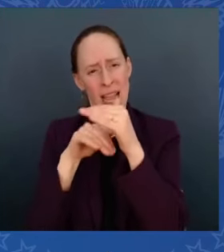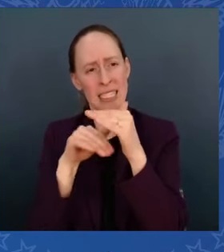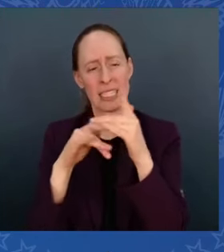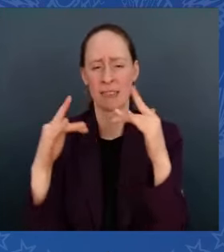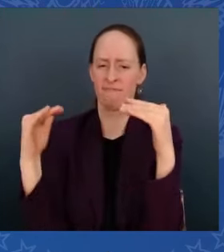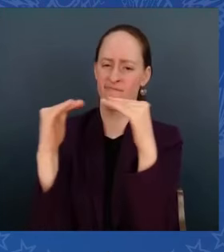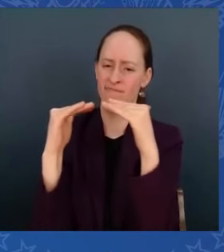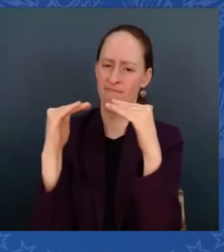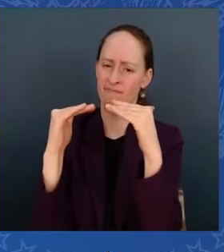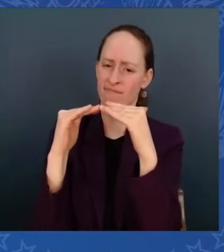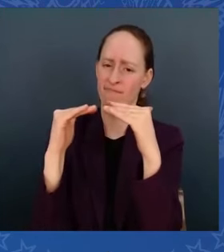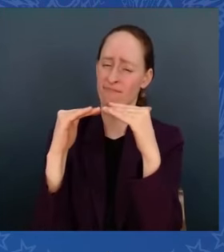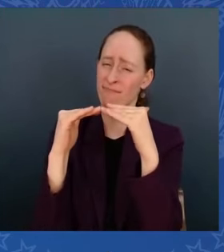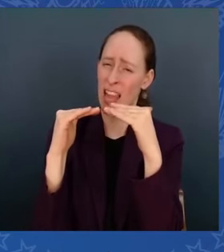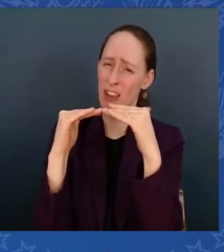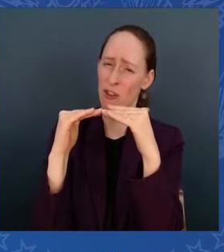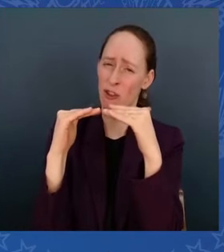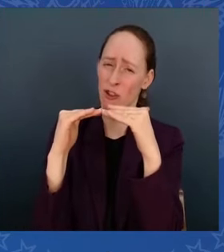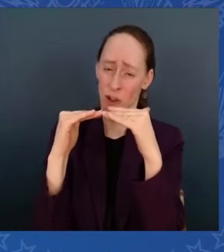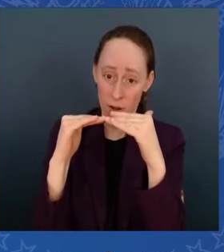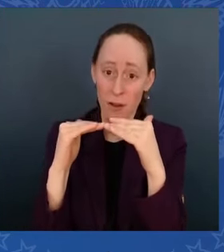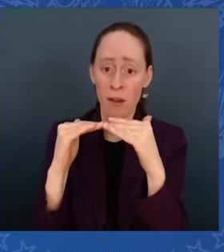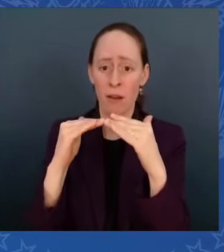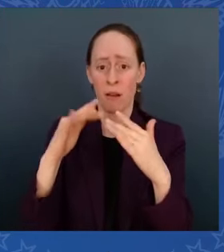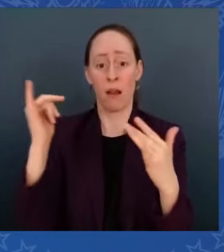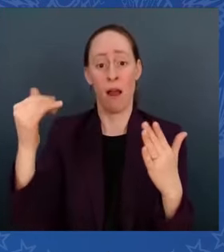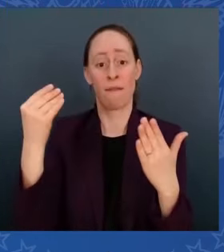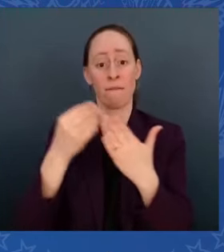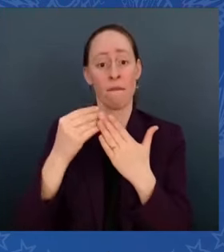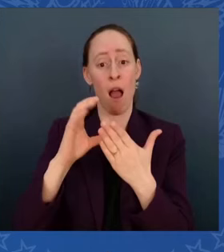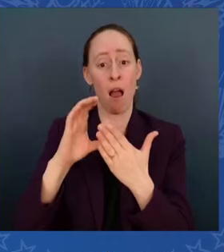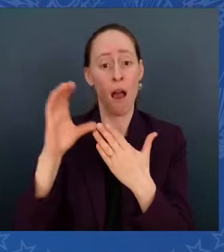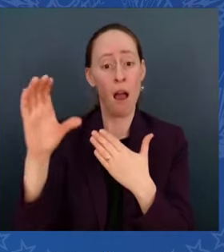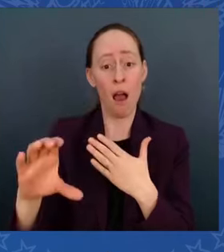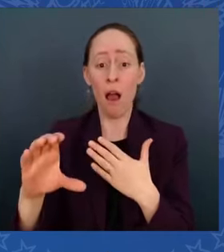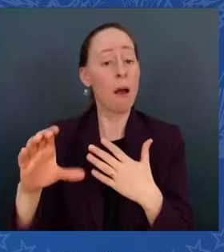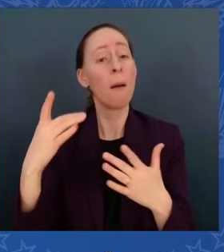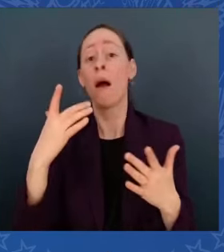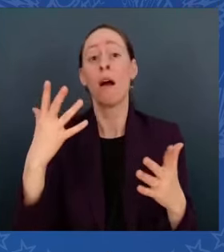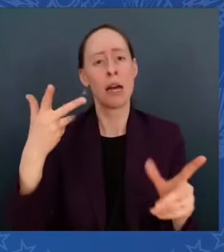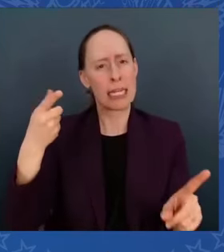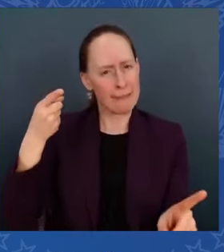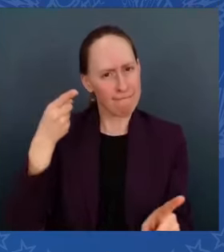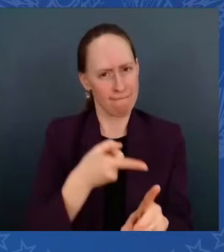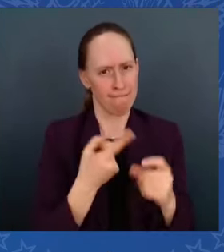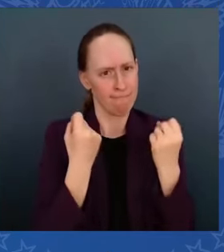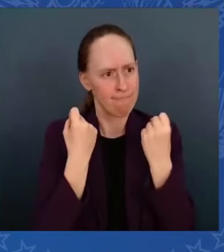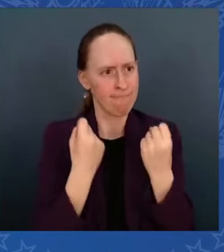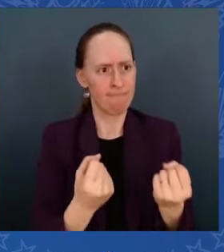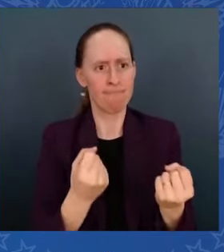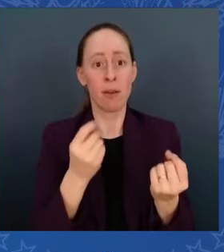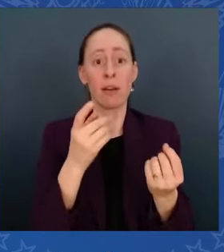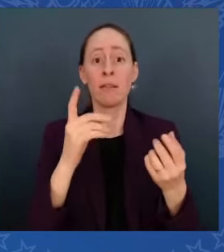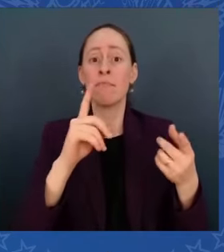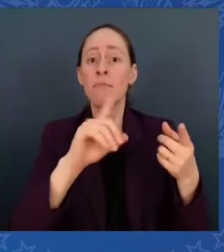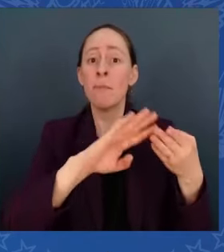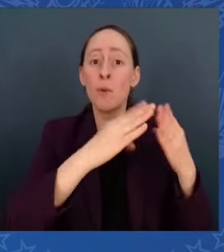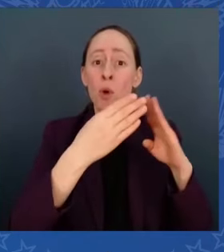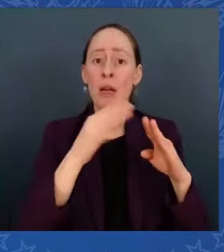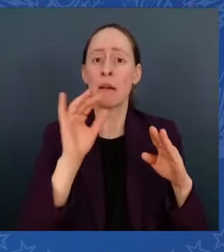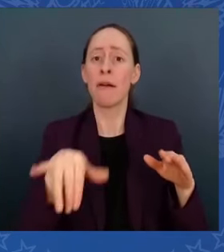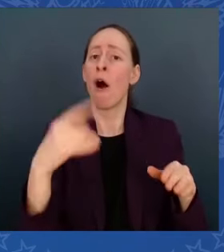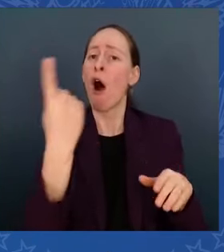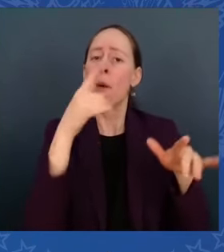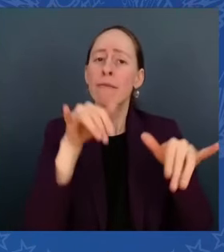communities — half of it — that have borne the brunt of lead poisoning for so long. Studies show